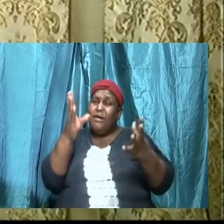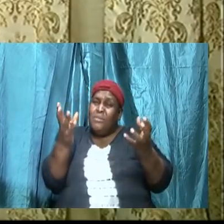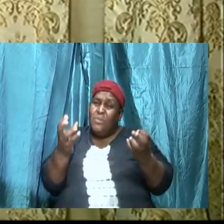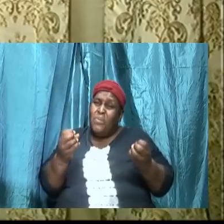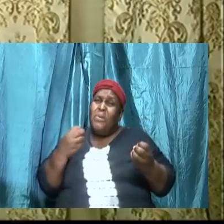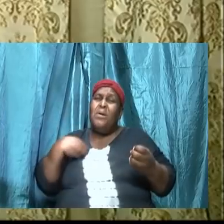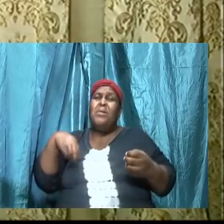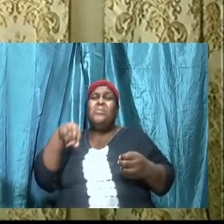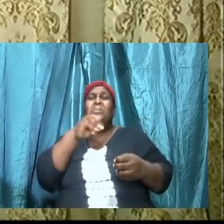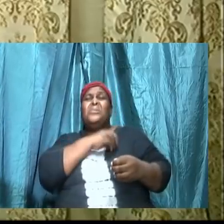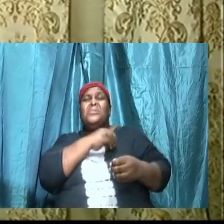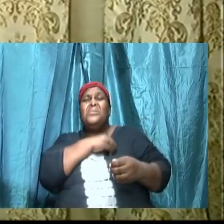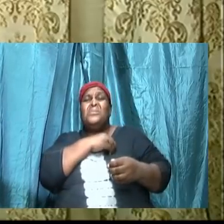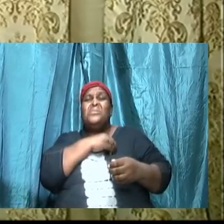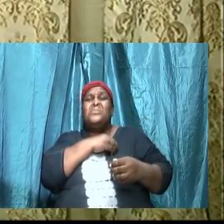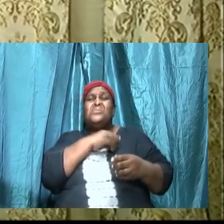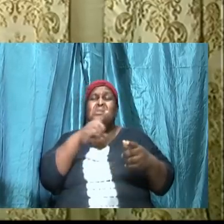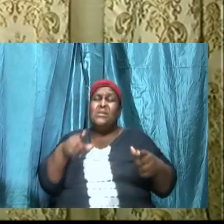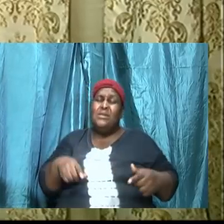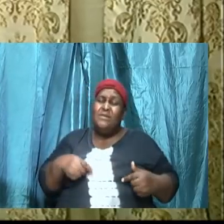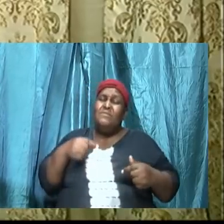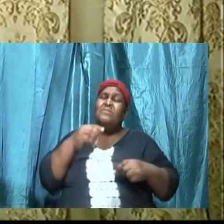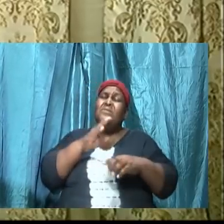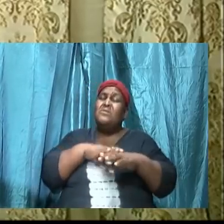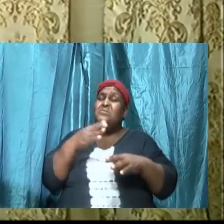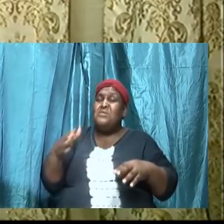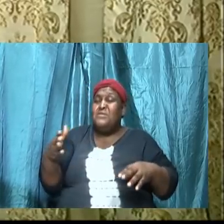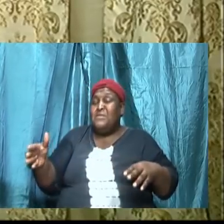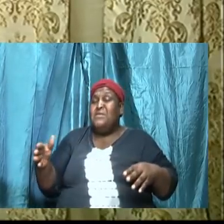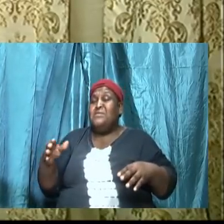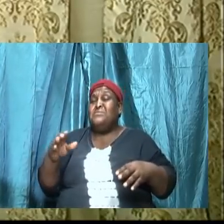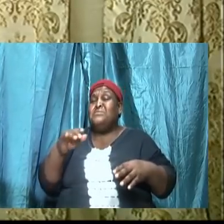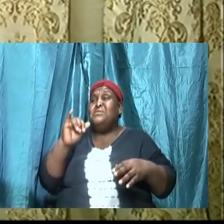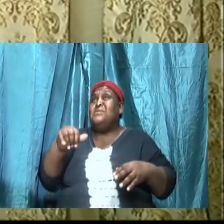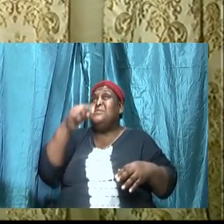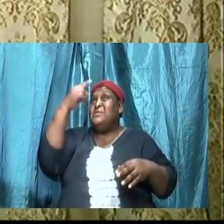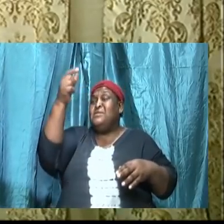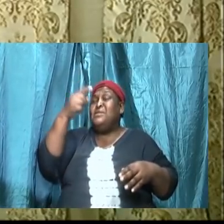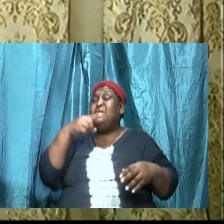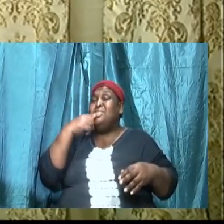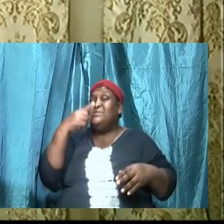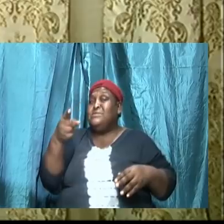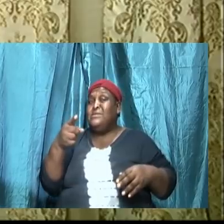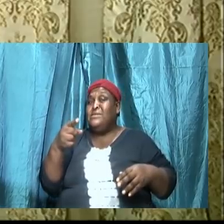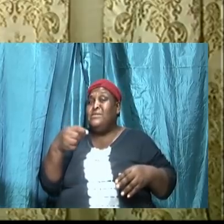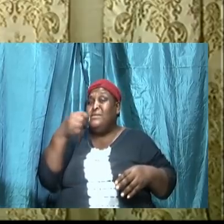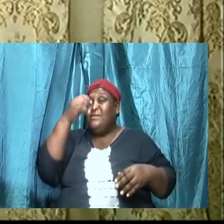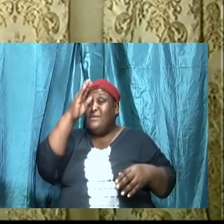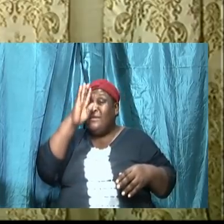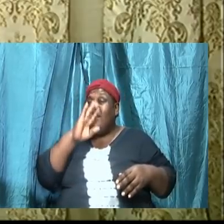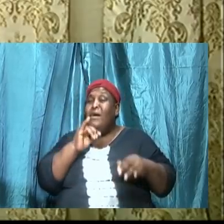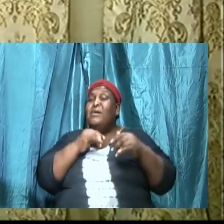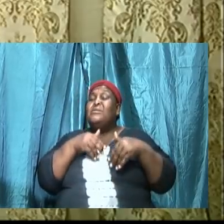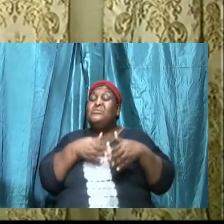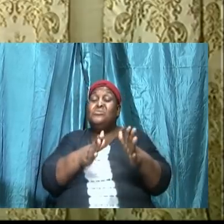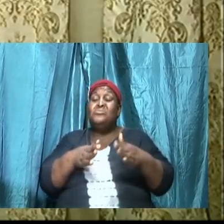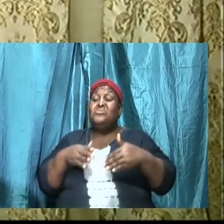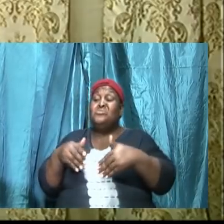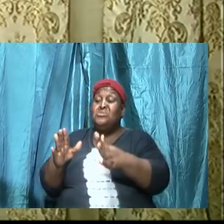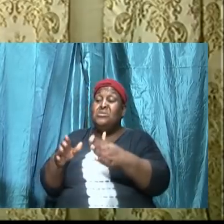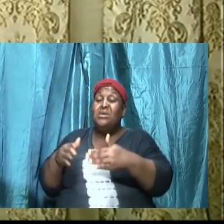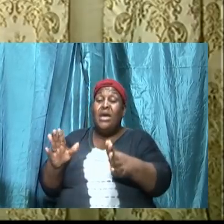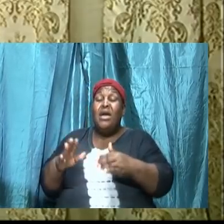God is very strategic. God is very deliberate. And when He therefore outlines